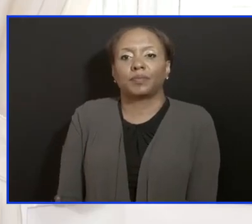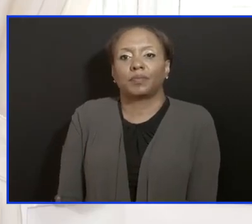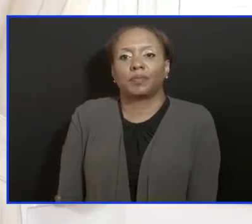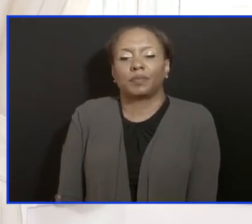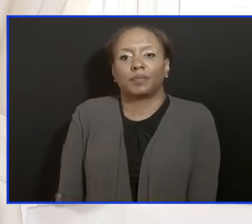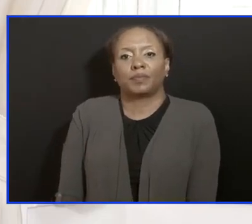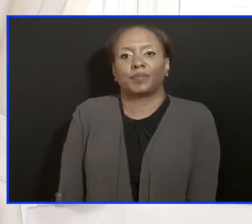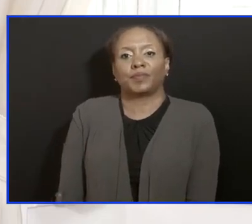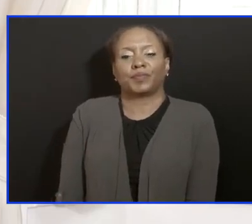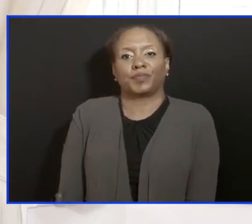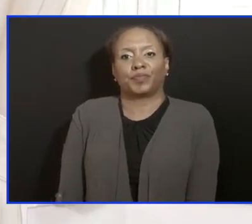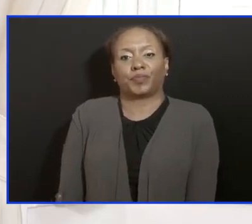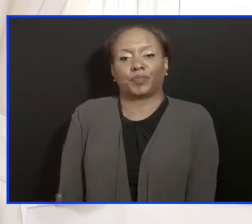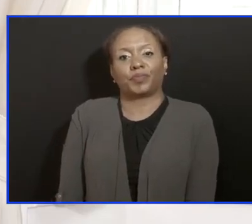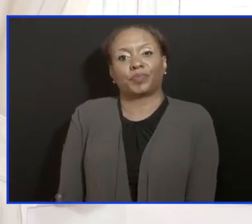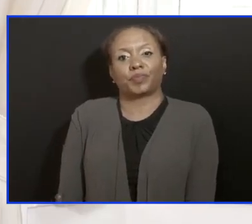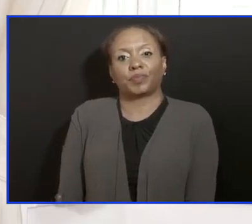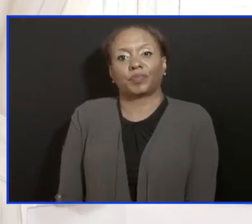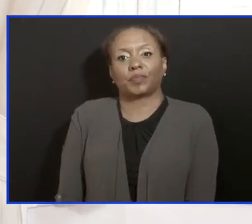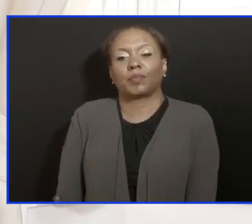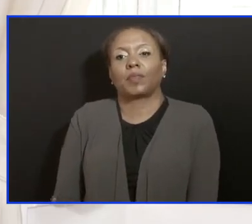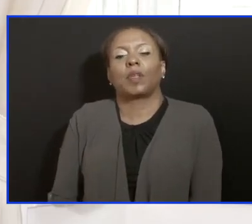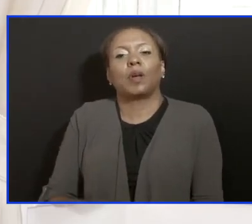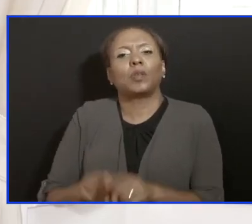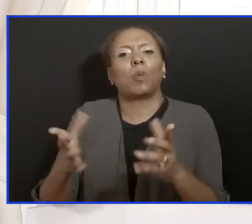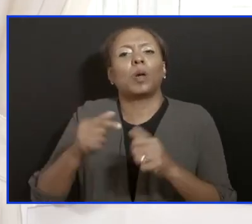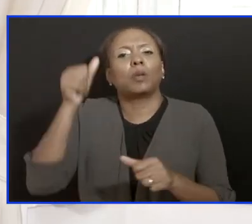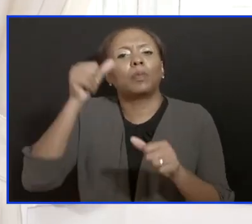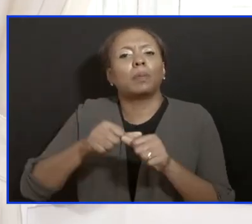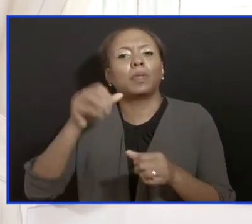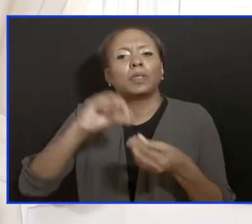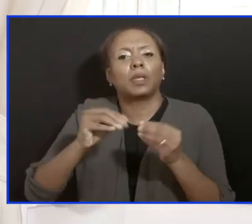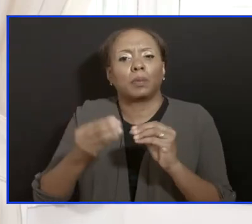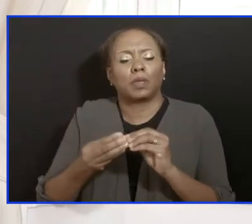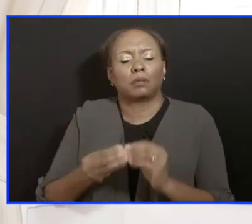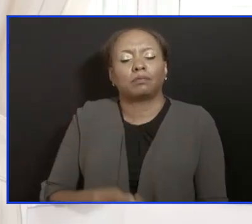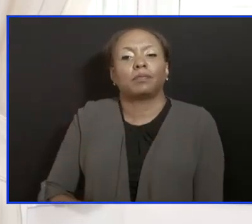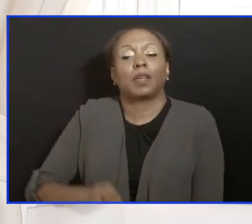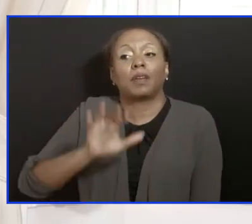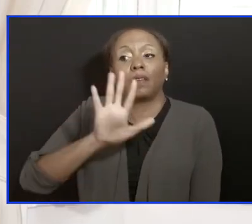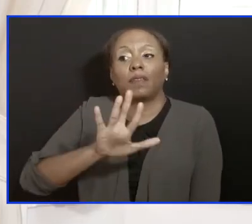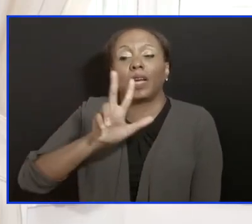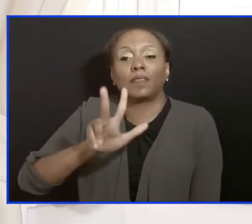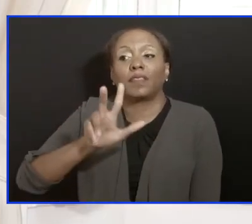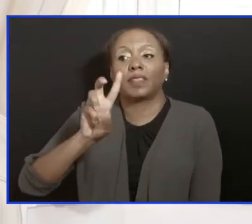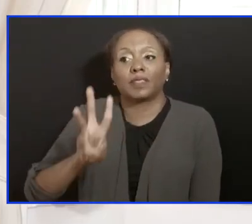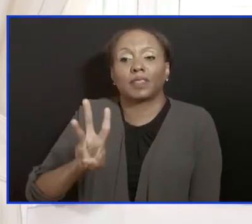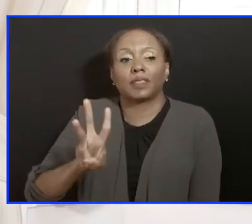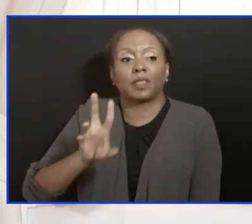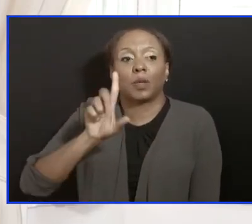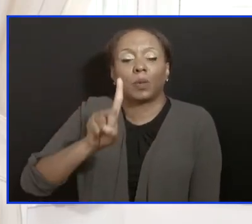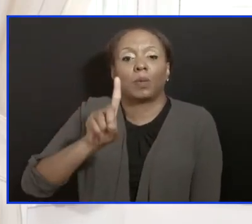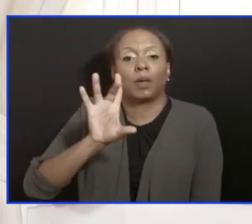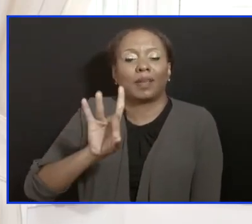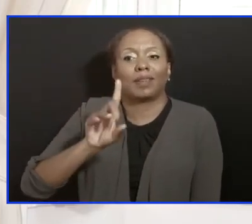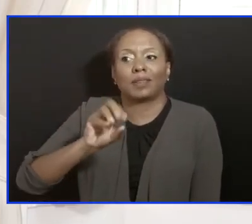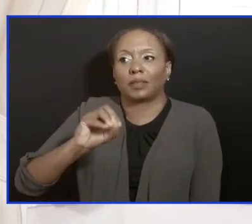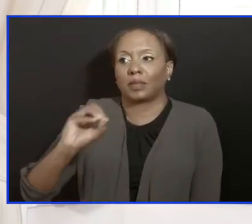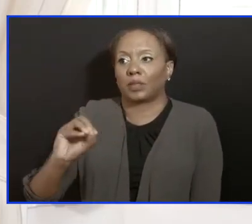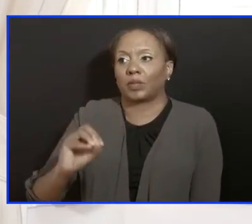Barbadians at this point in time to remember this number, 536-1800.